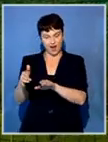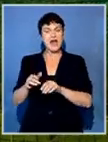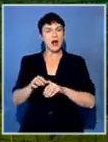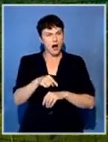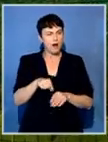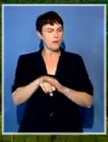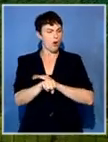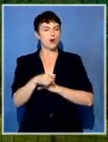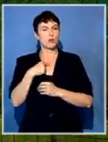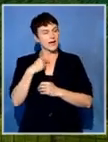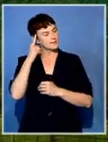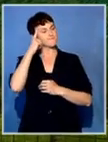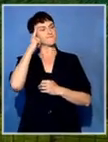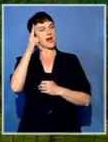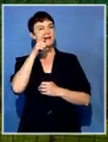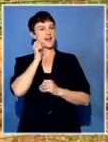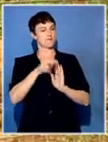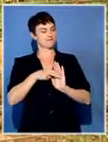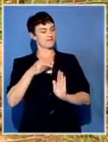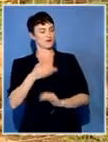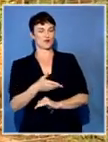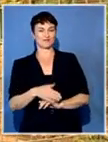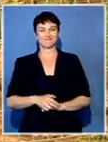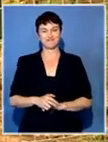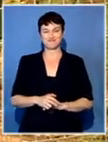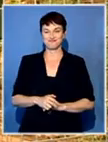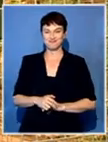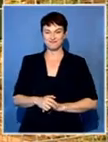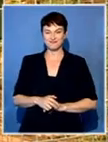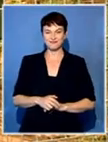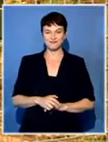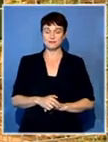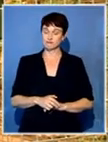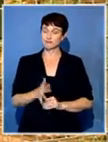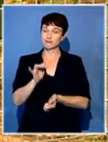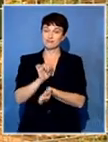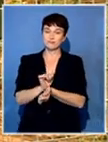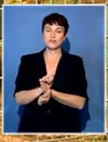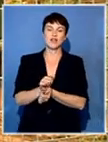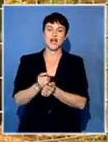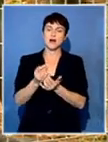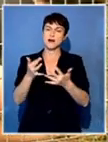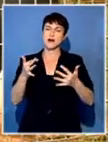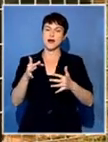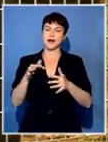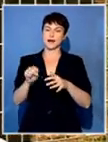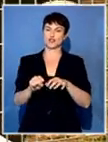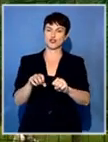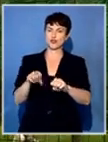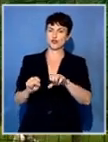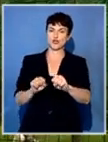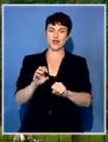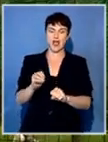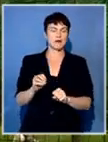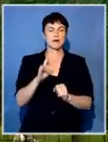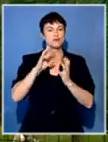just felt we wanted to call him Nelson. More being reared in captive populations. We always